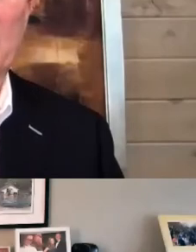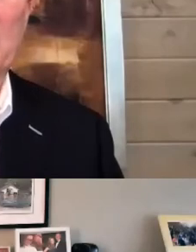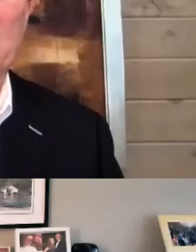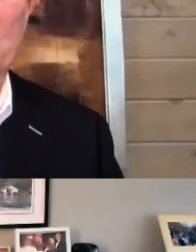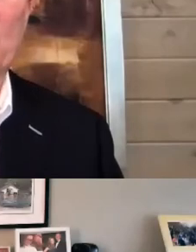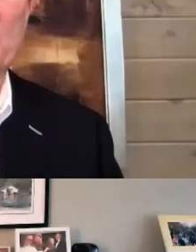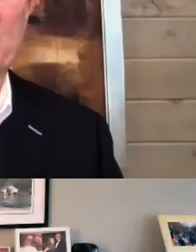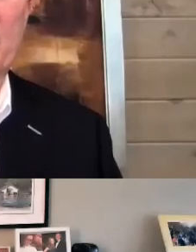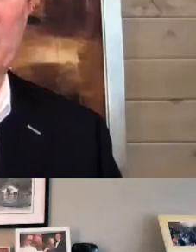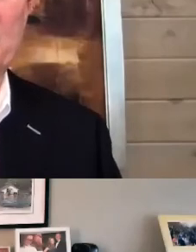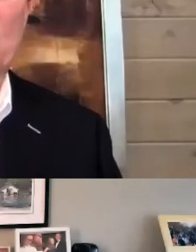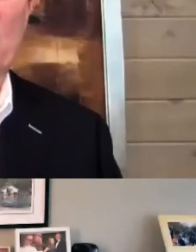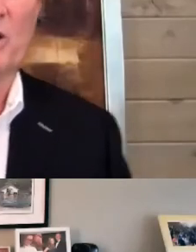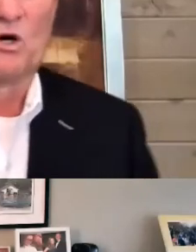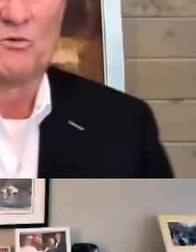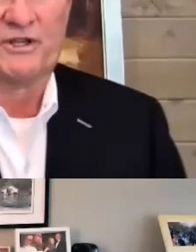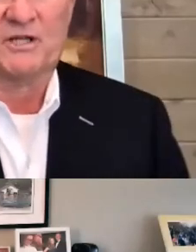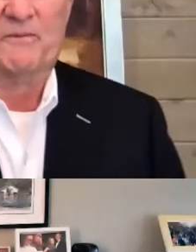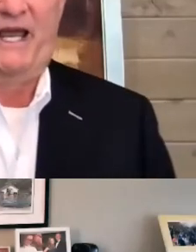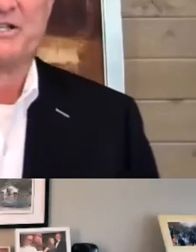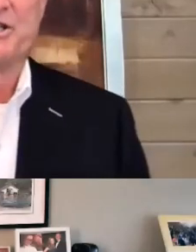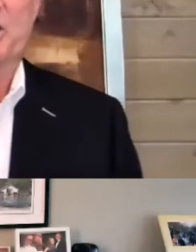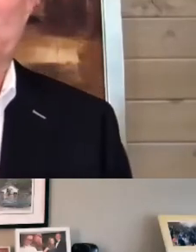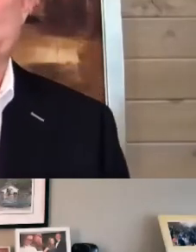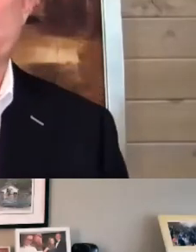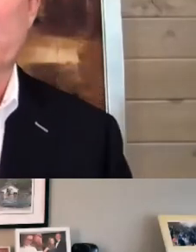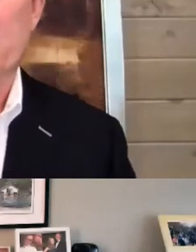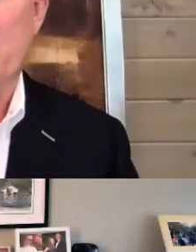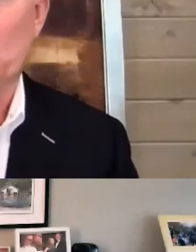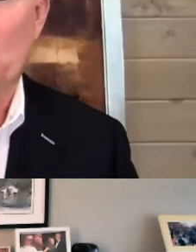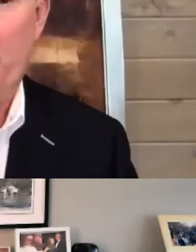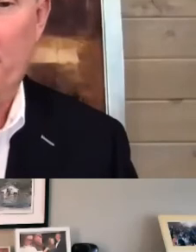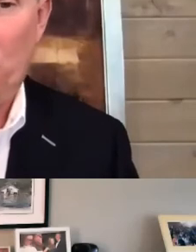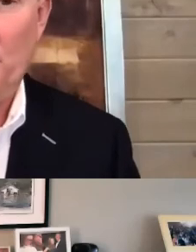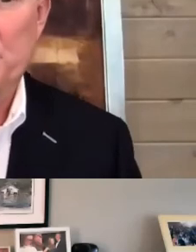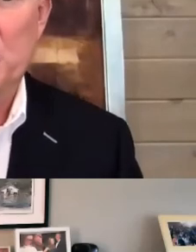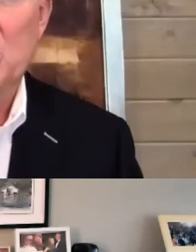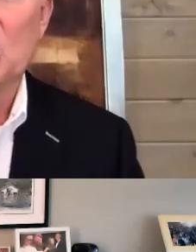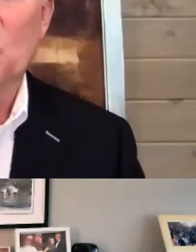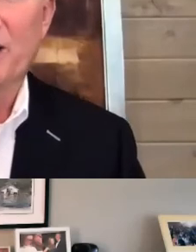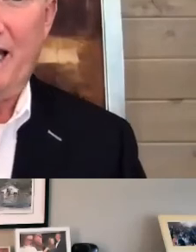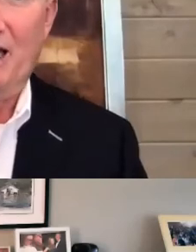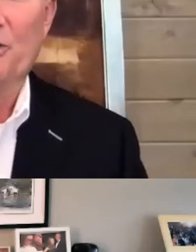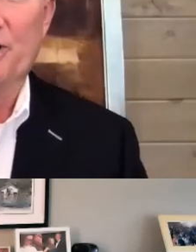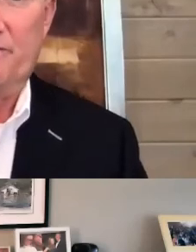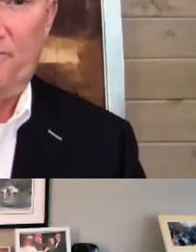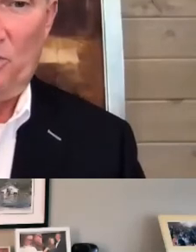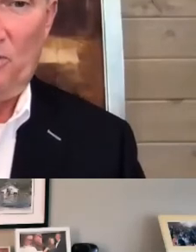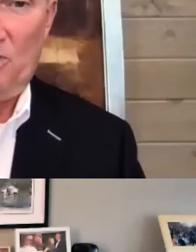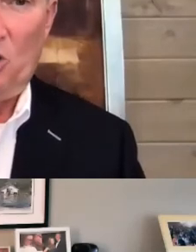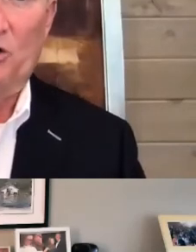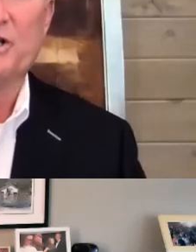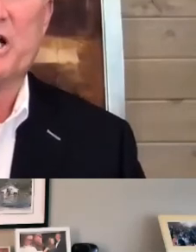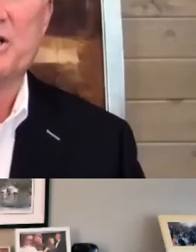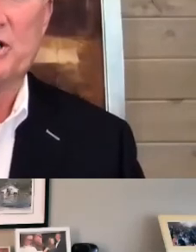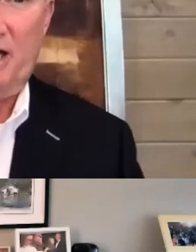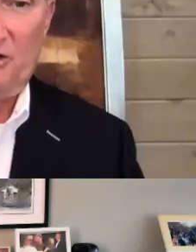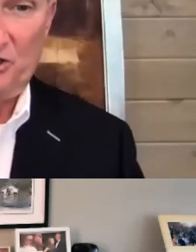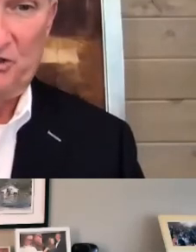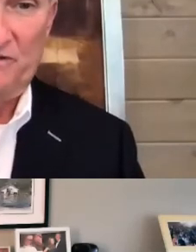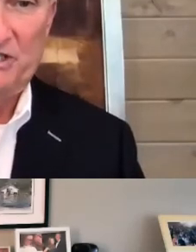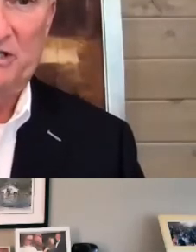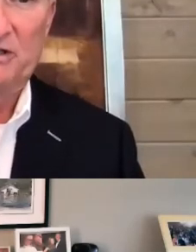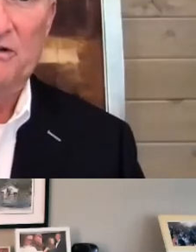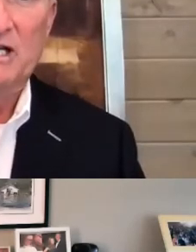And there was someone I'd worked with in the past that helped put together that program for us. We tailored it for our organization